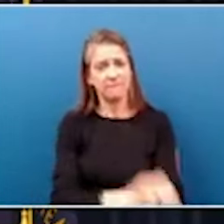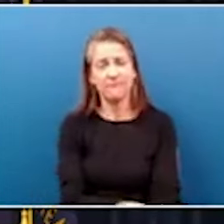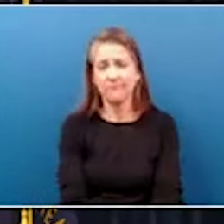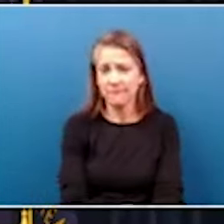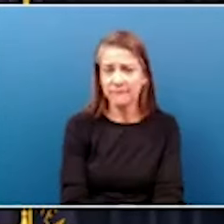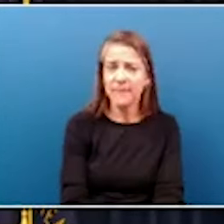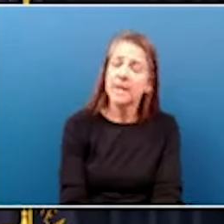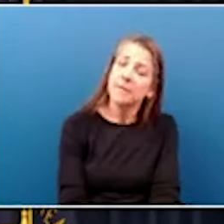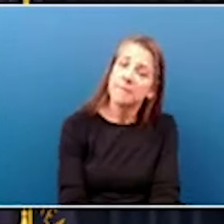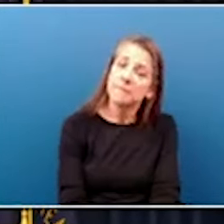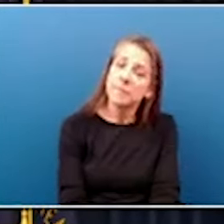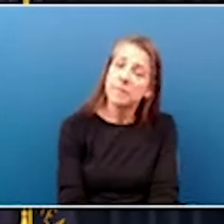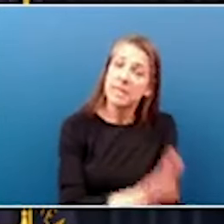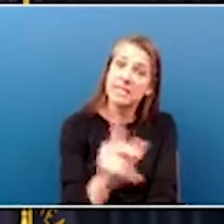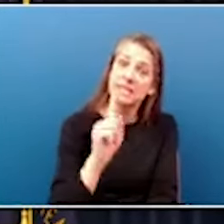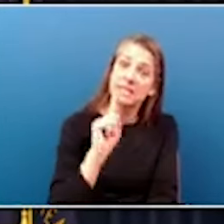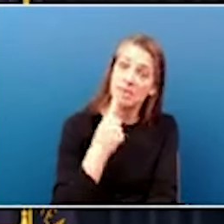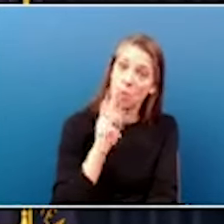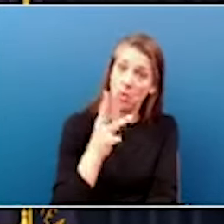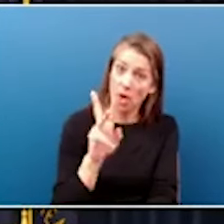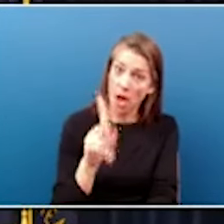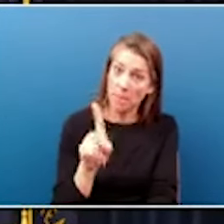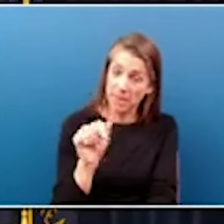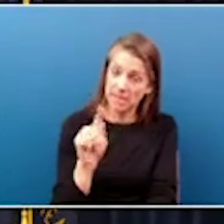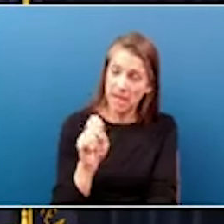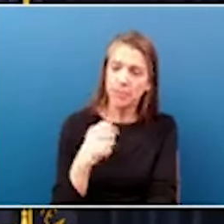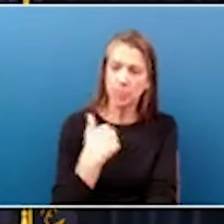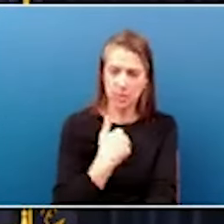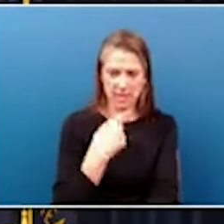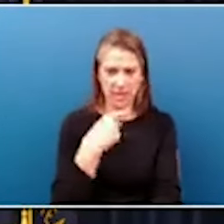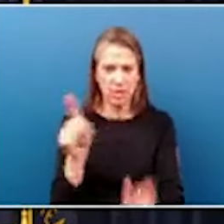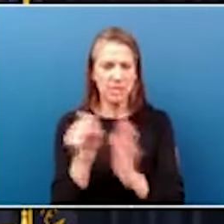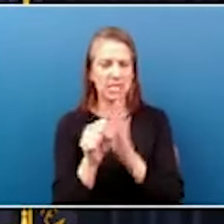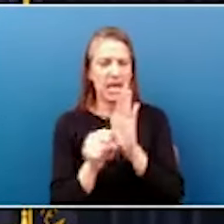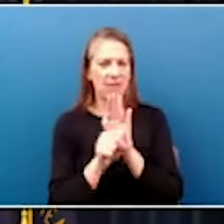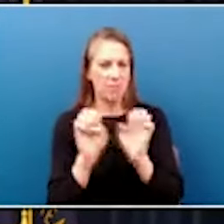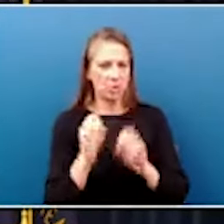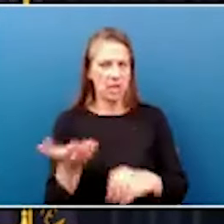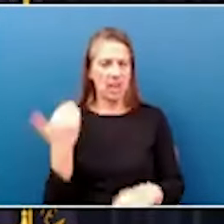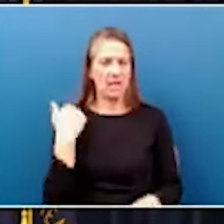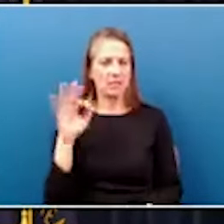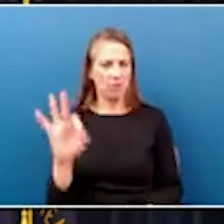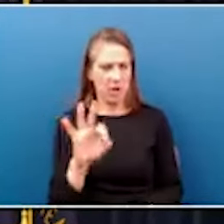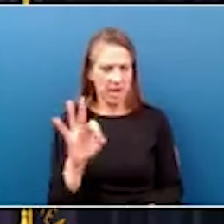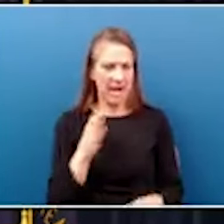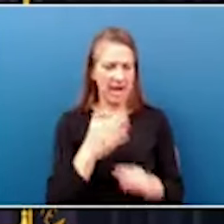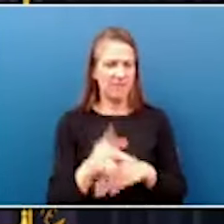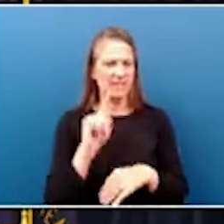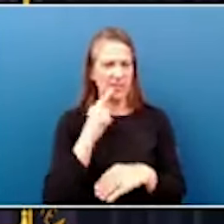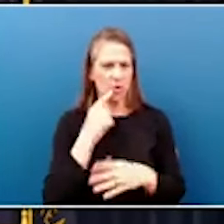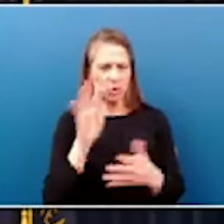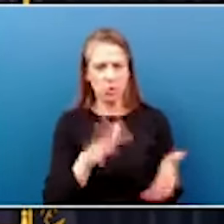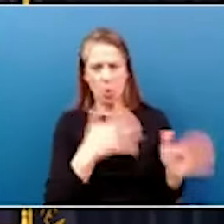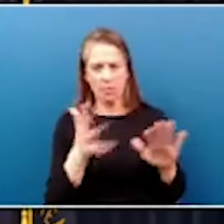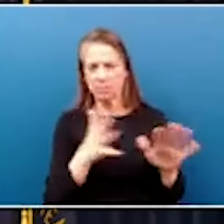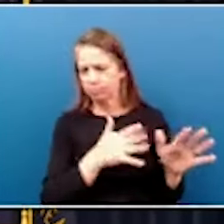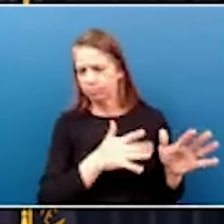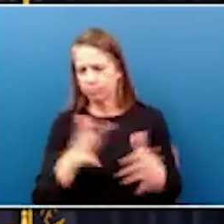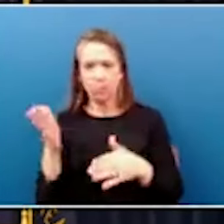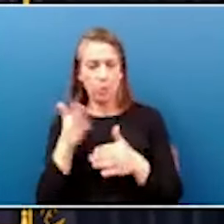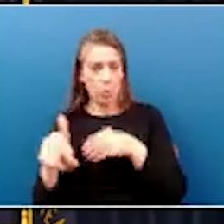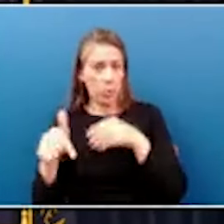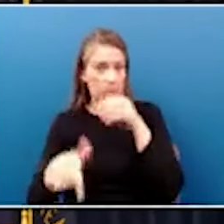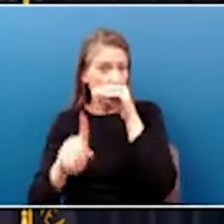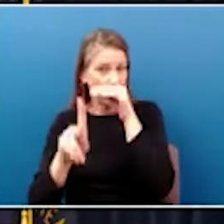Severe weather update, we declared a state of emergency last Friday after severe storms swept through the Commonwealth that